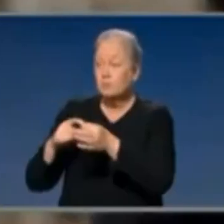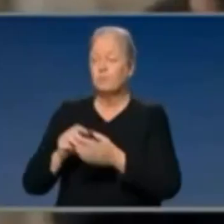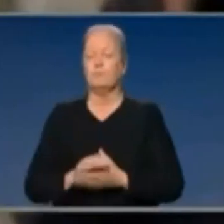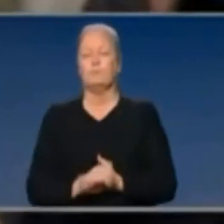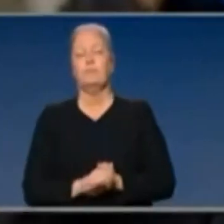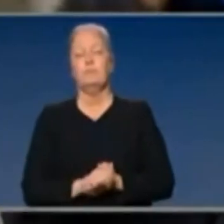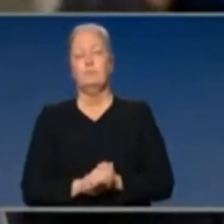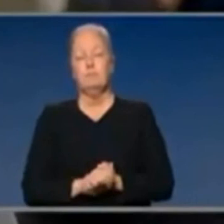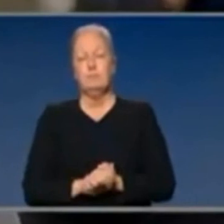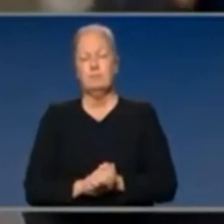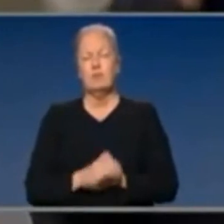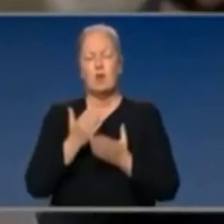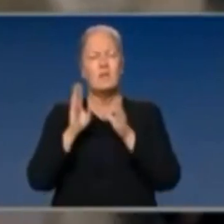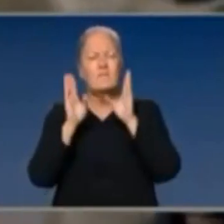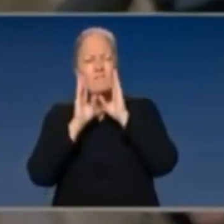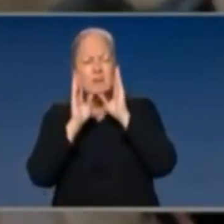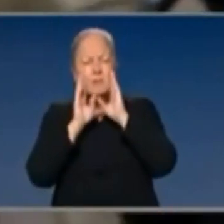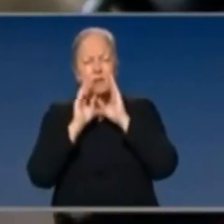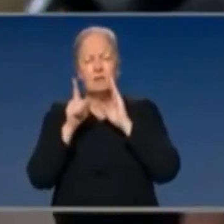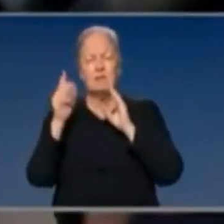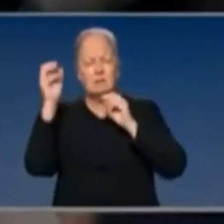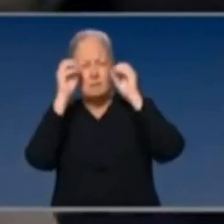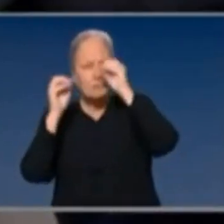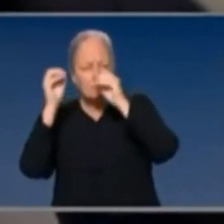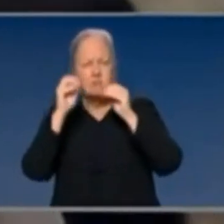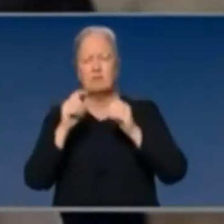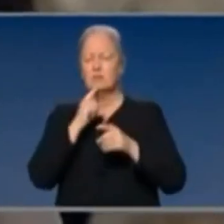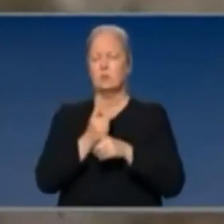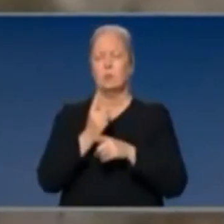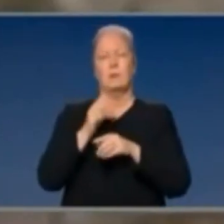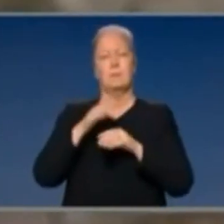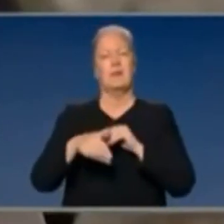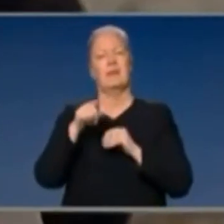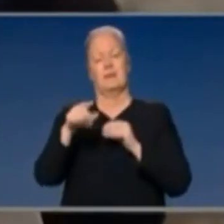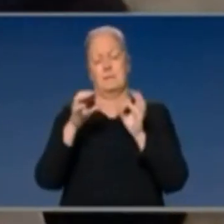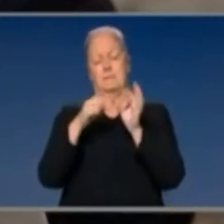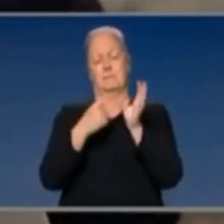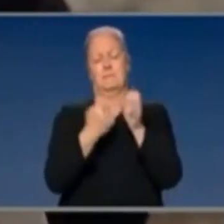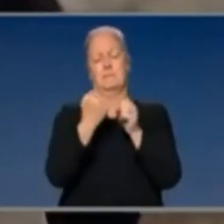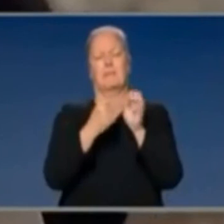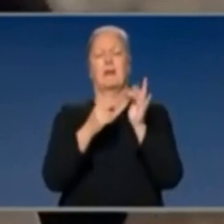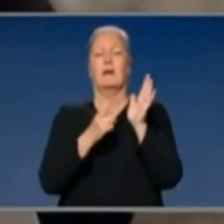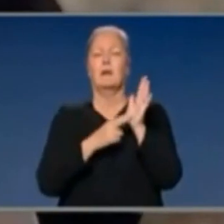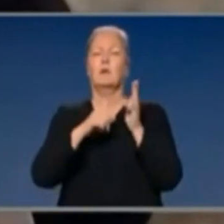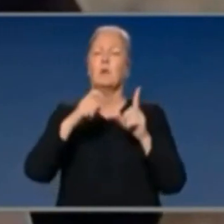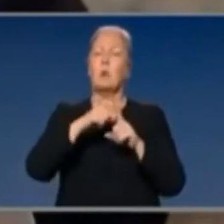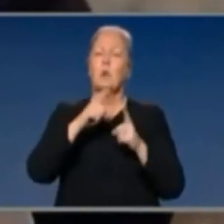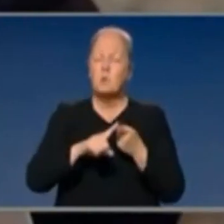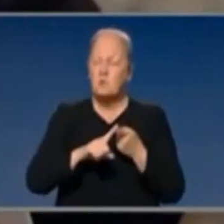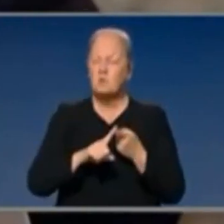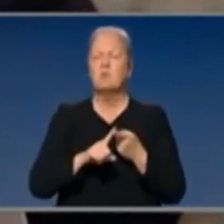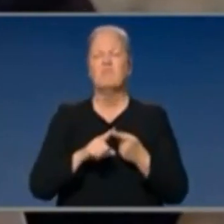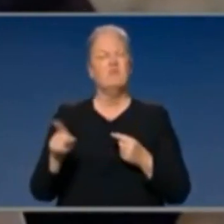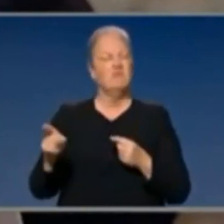We've seen a campaign from Facebook and Google against the government's news bargaining code. Facebook most recently are threatening to